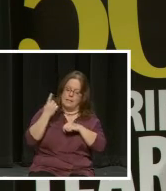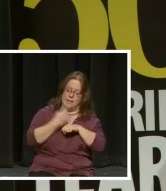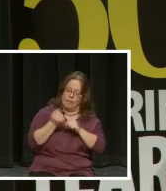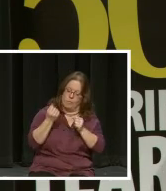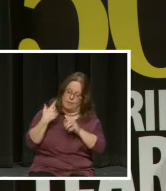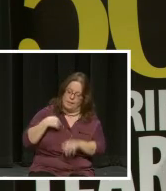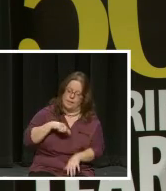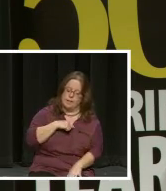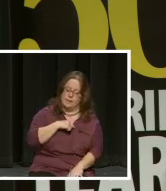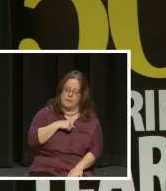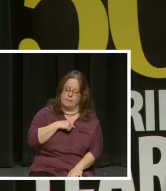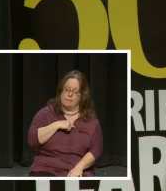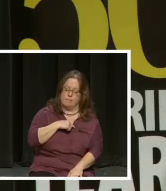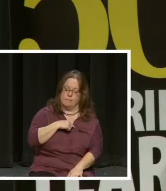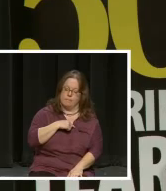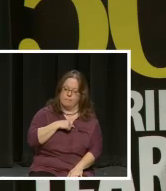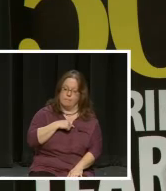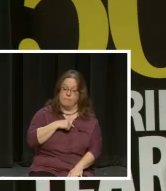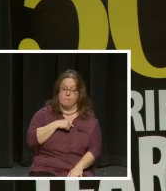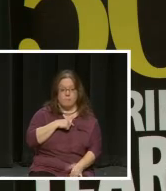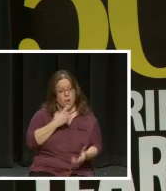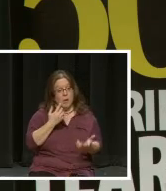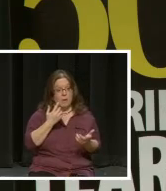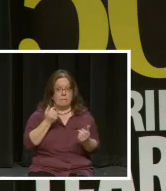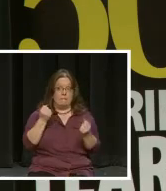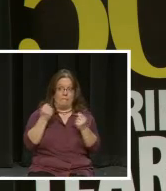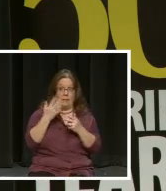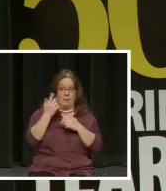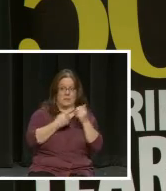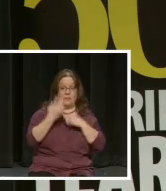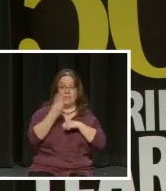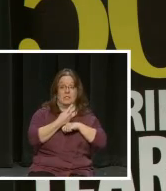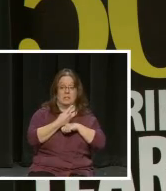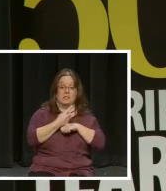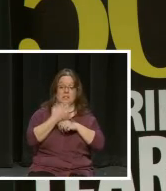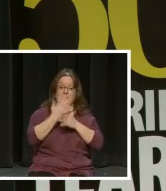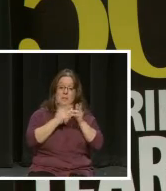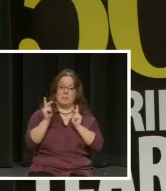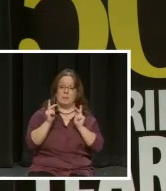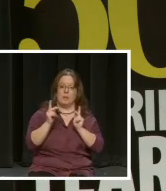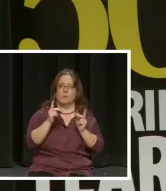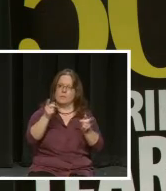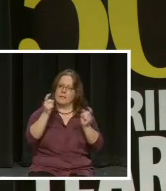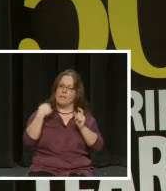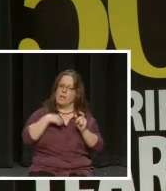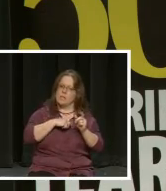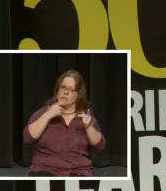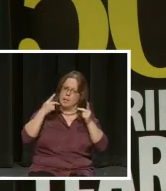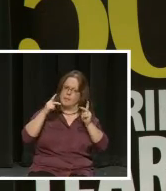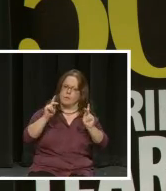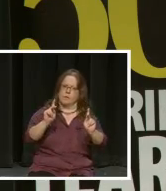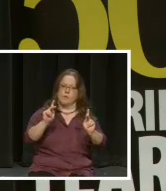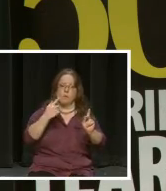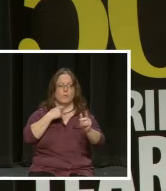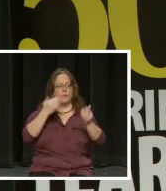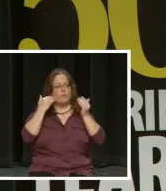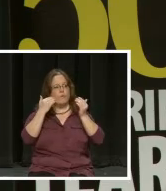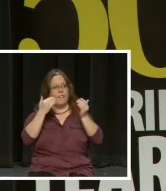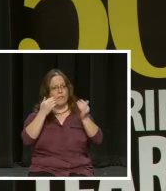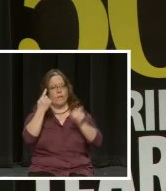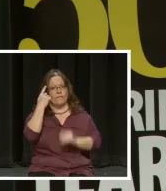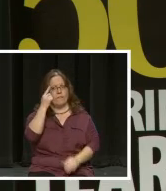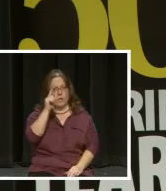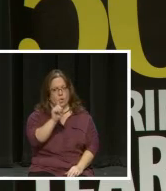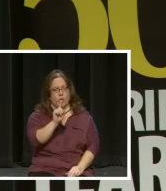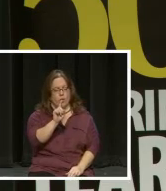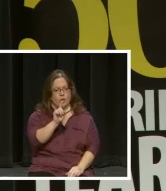many of us and a fearful day for some. It gave us a tremendous opportunity and we're very grateful for her